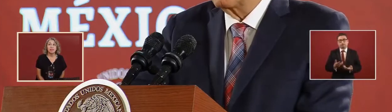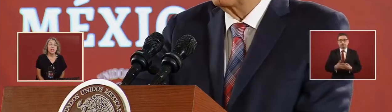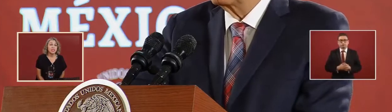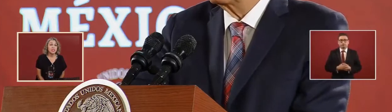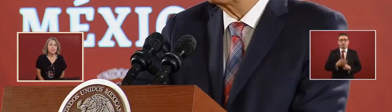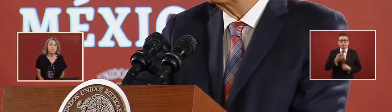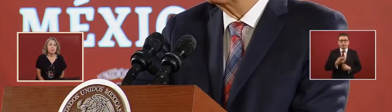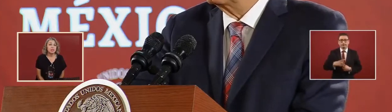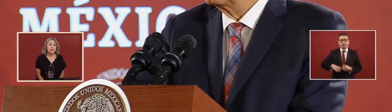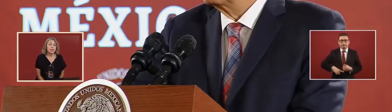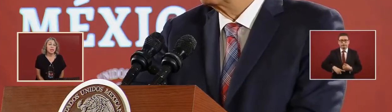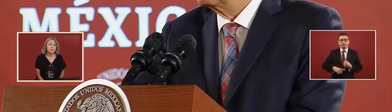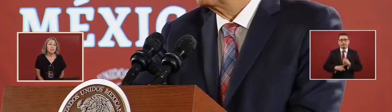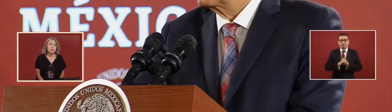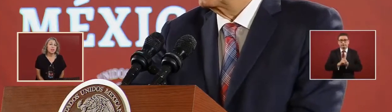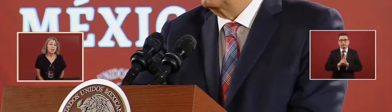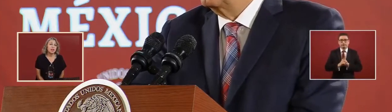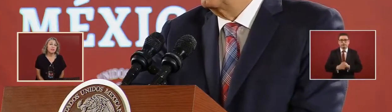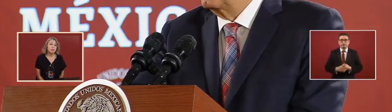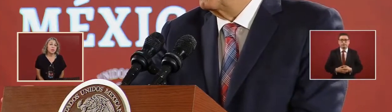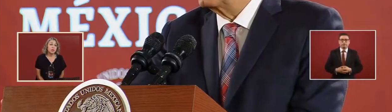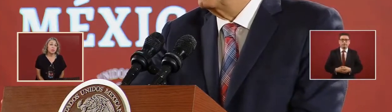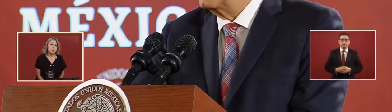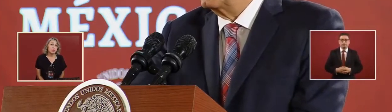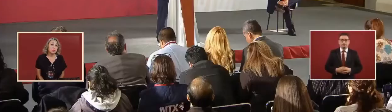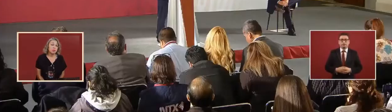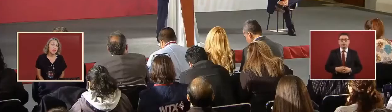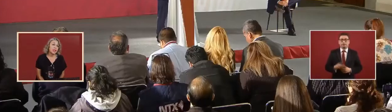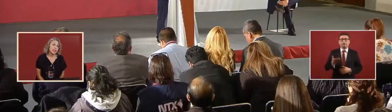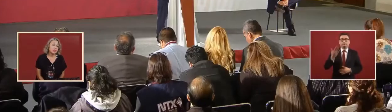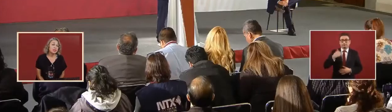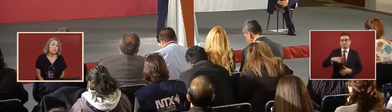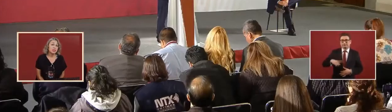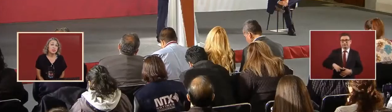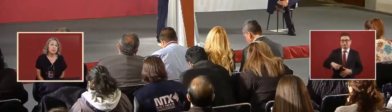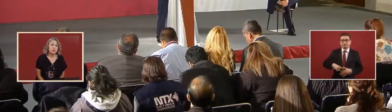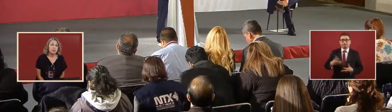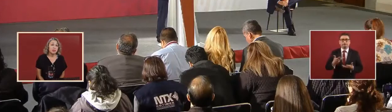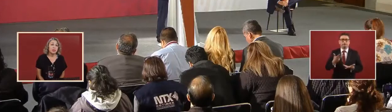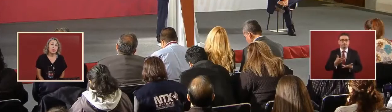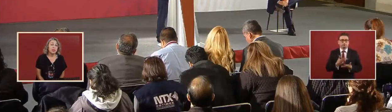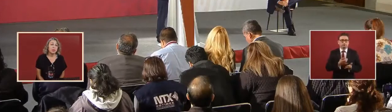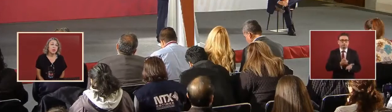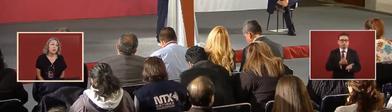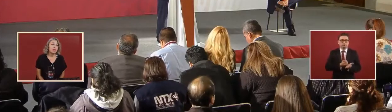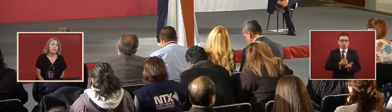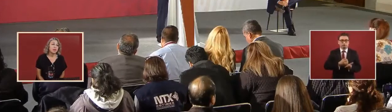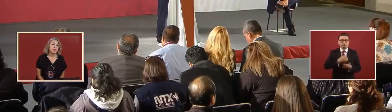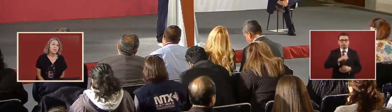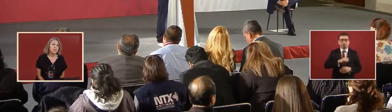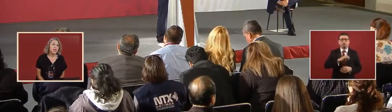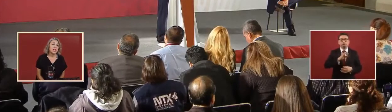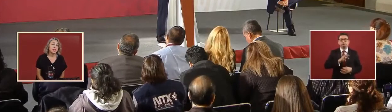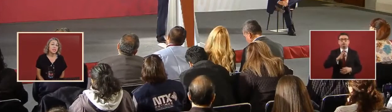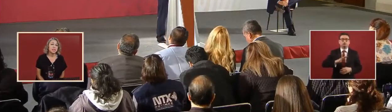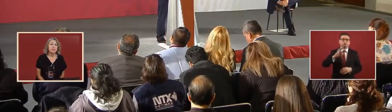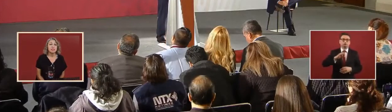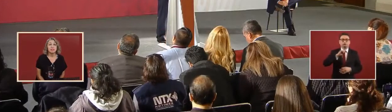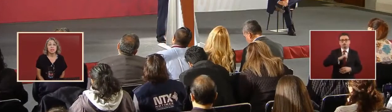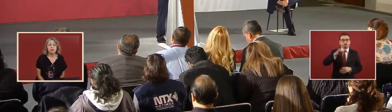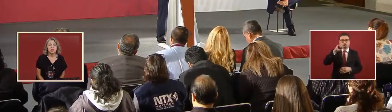then the government, like they used to, they would have to increase the taxes and create new taxes.